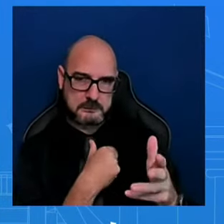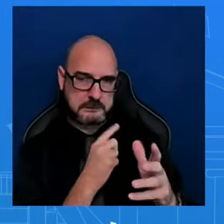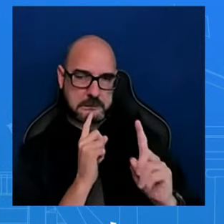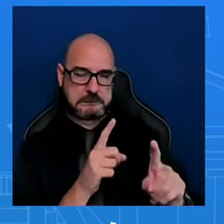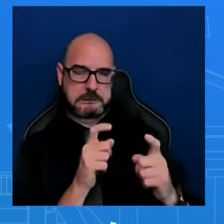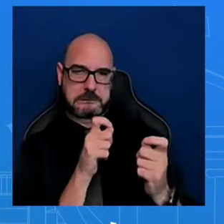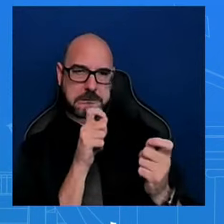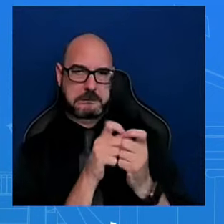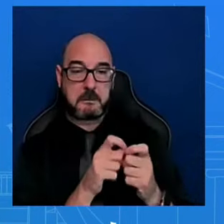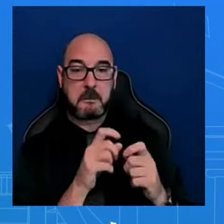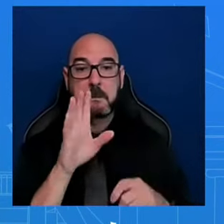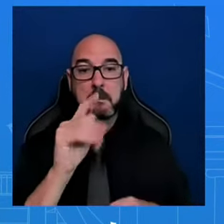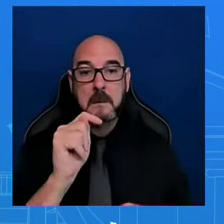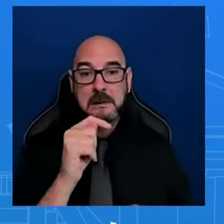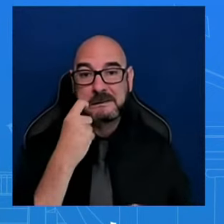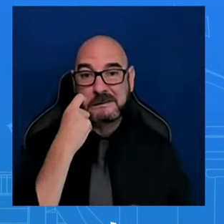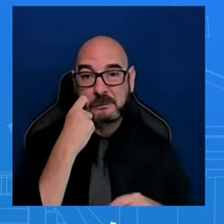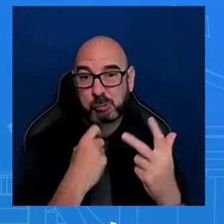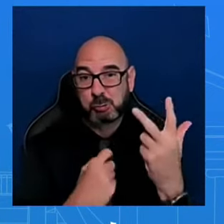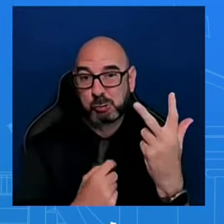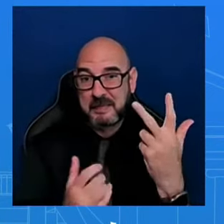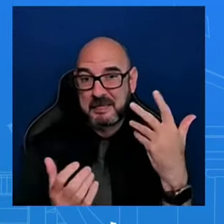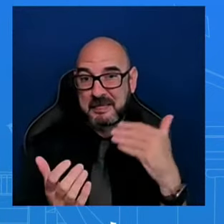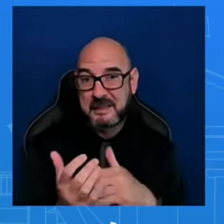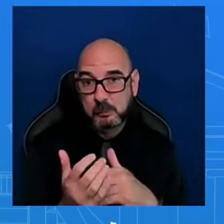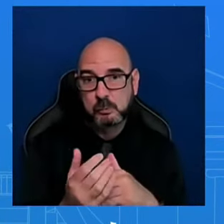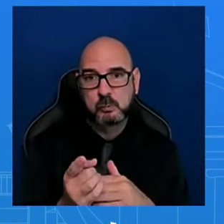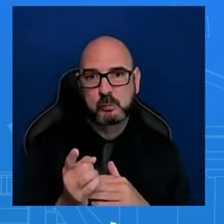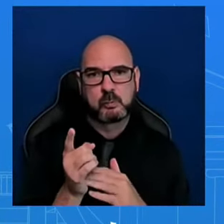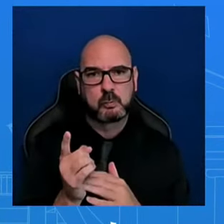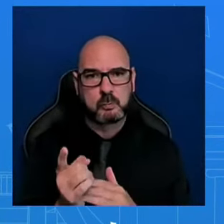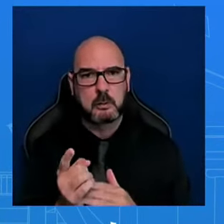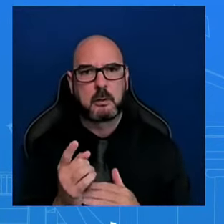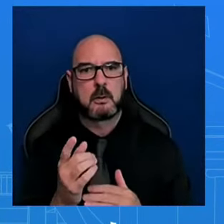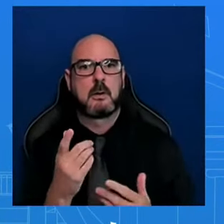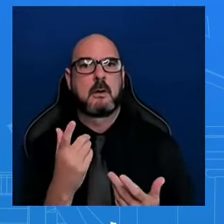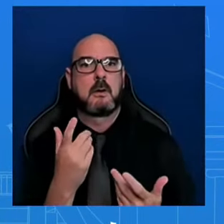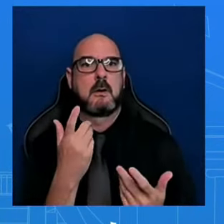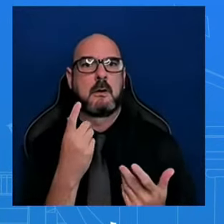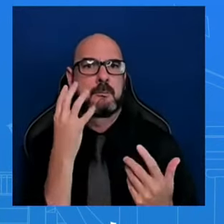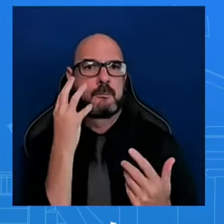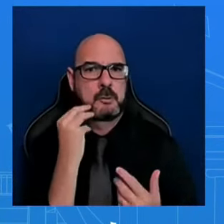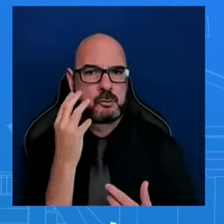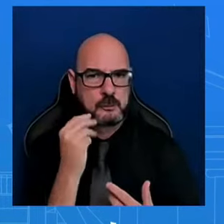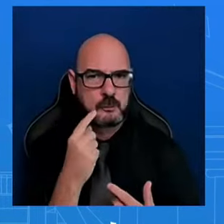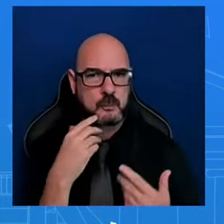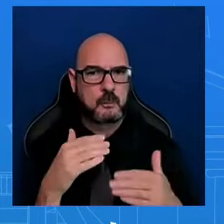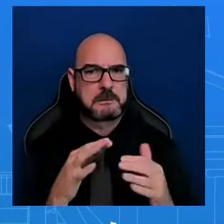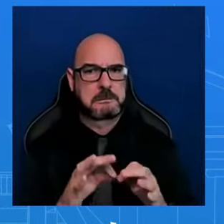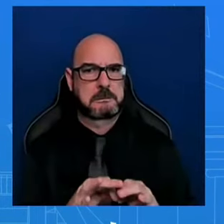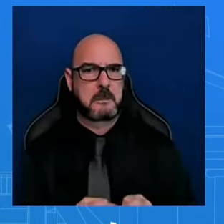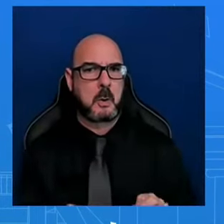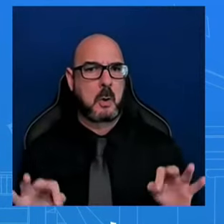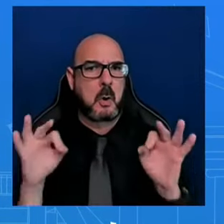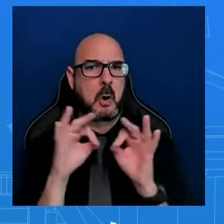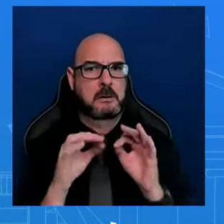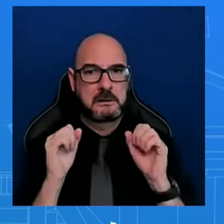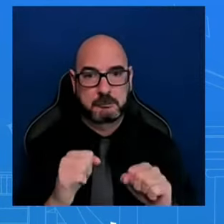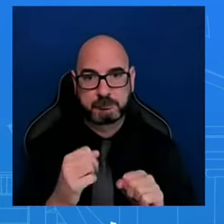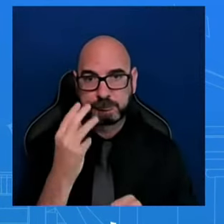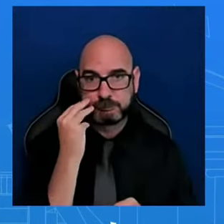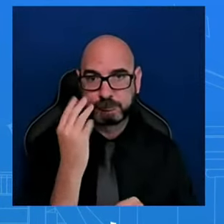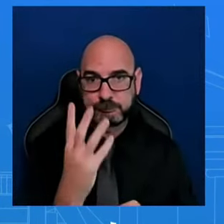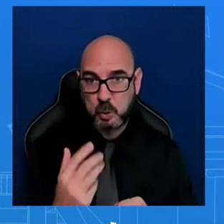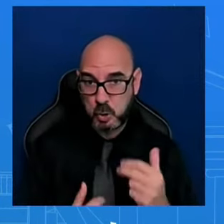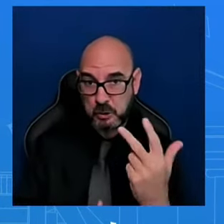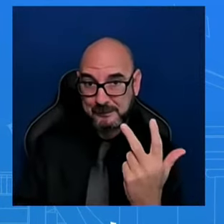their first account, I think that's important, right? So we were able to share that information with you. Three doctors who have been in Gaza, and it